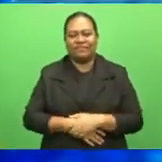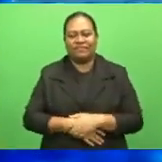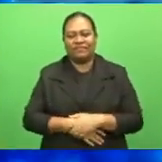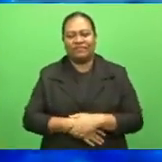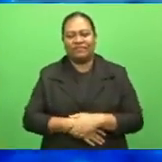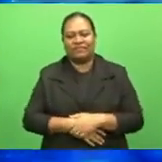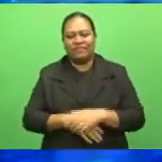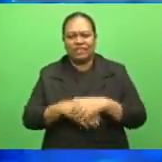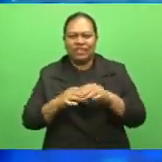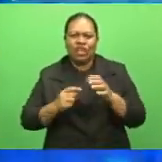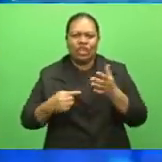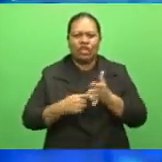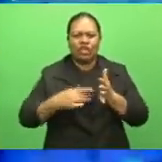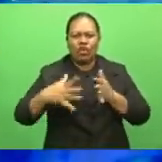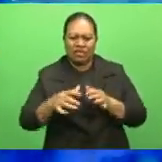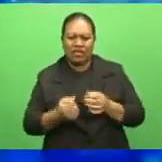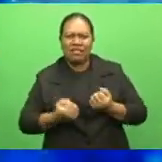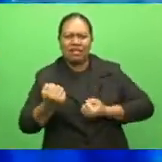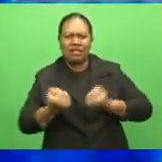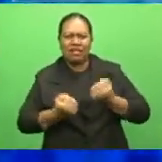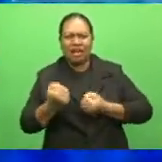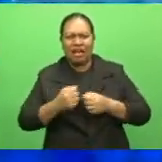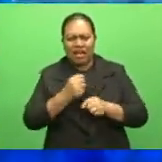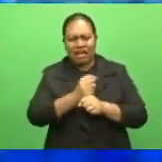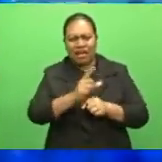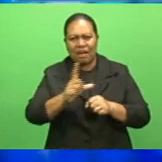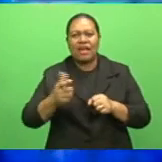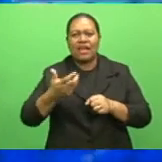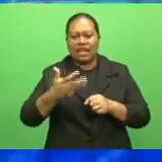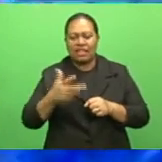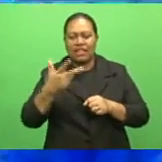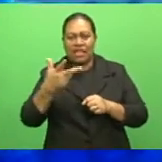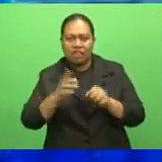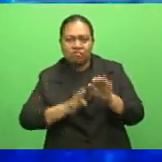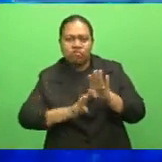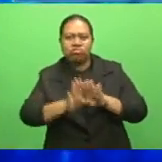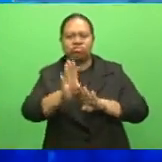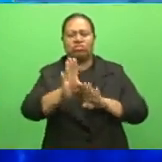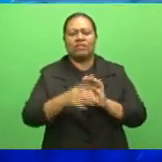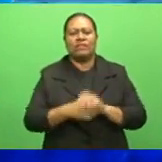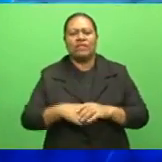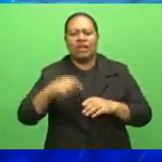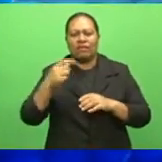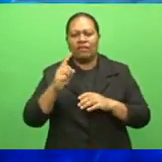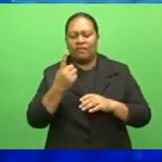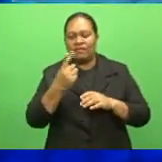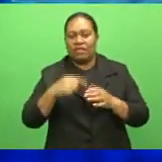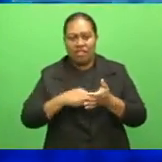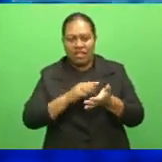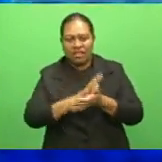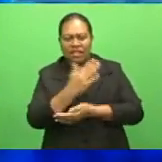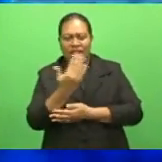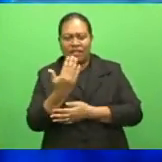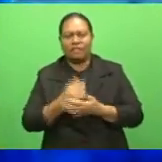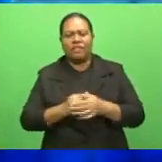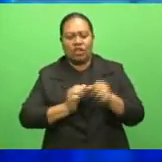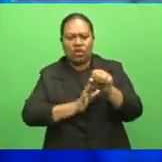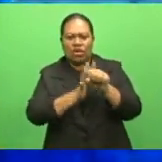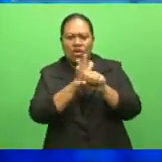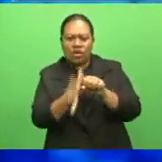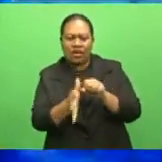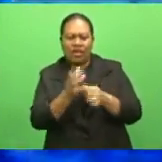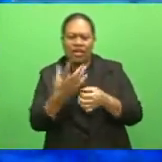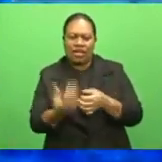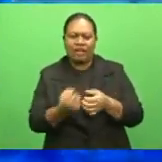Toyota Motor Corp posted a 98 percent plunge in the first quarter operating profit on Thursday, as the coronavirus pandemic